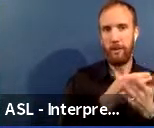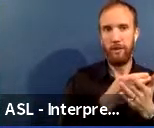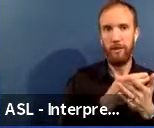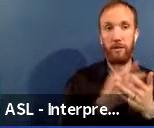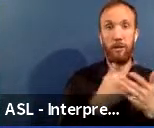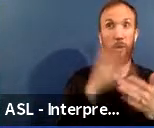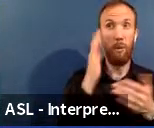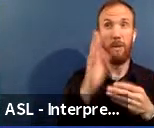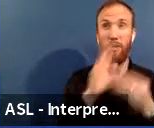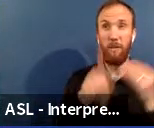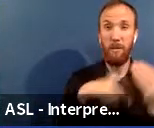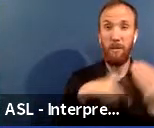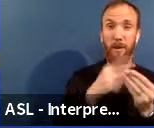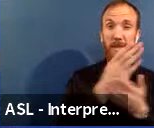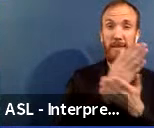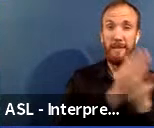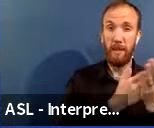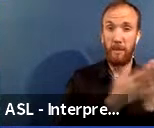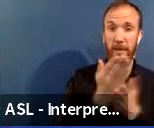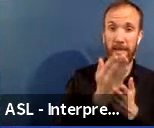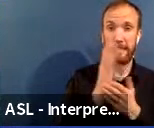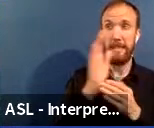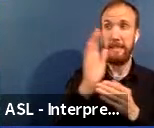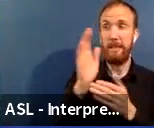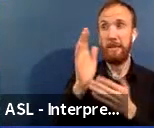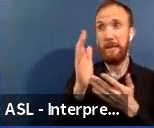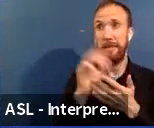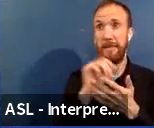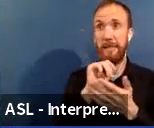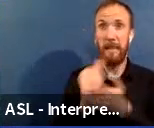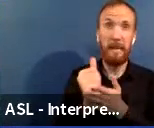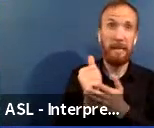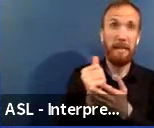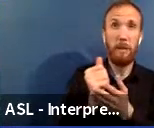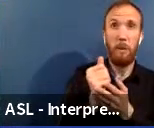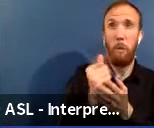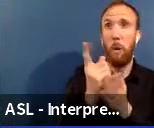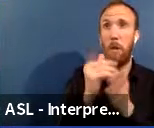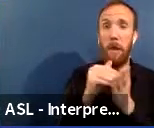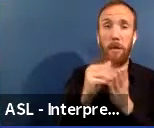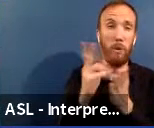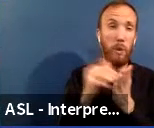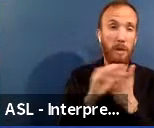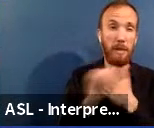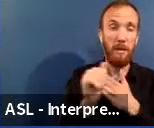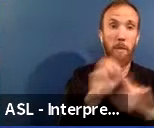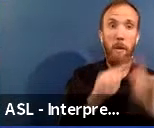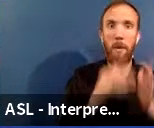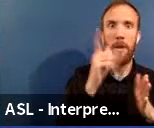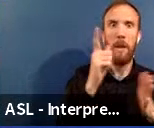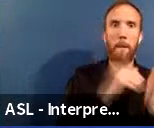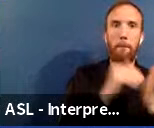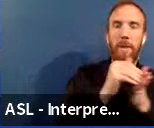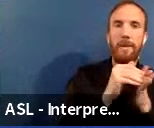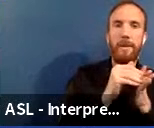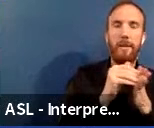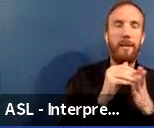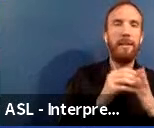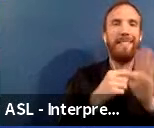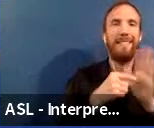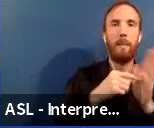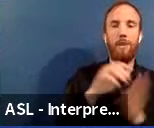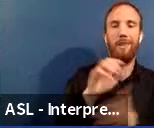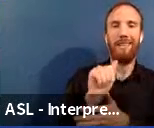cost thousands versus replacements that could cost millions of dollars. For example, air conditioning. The Facilities Department would be